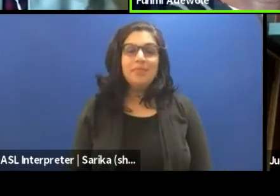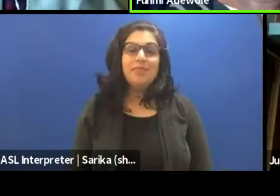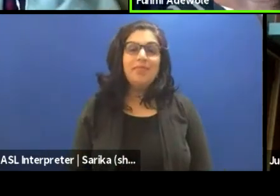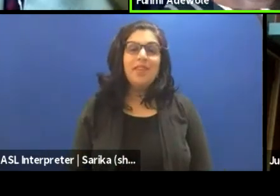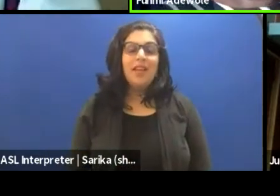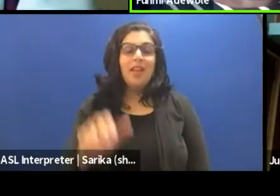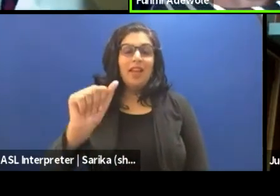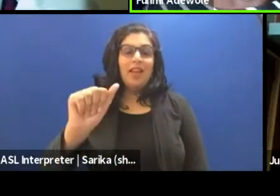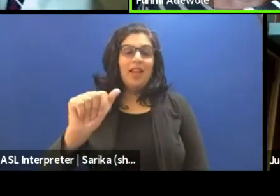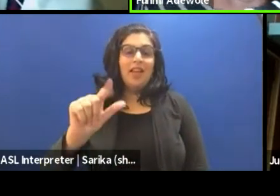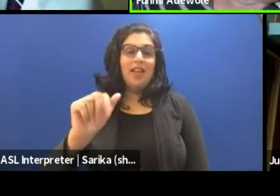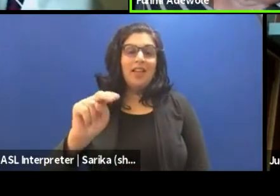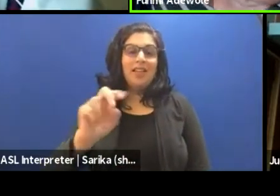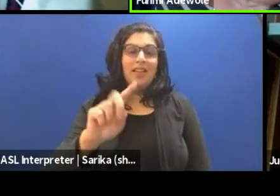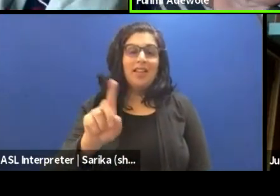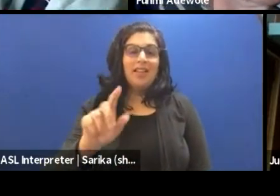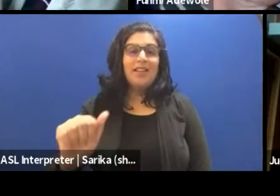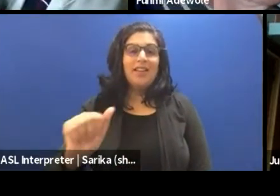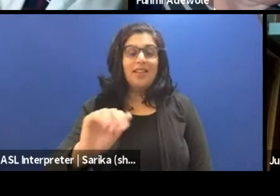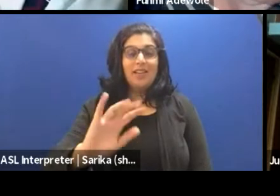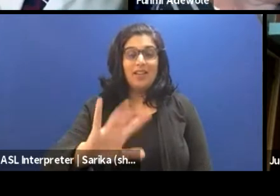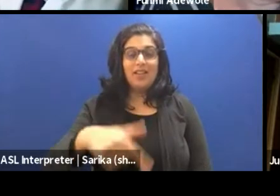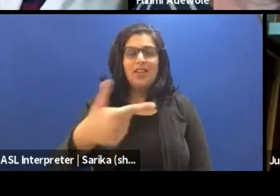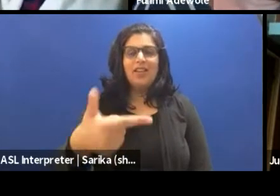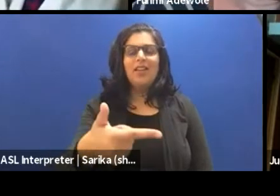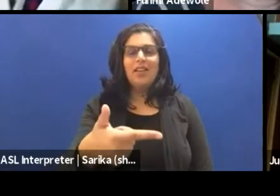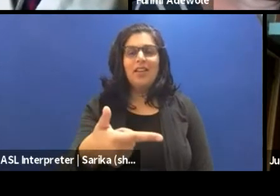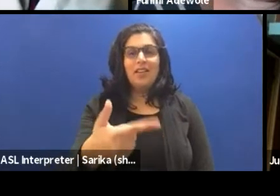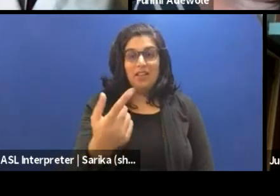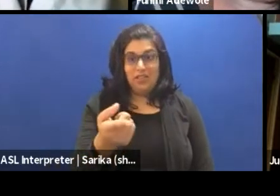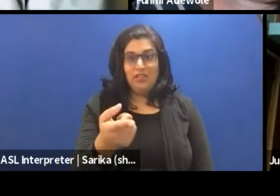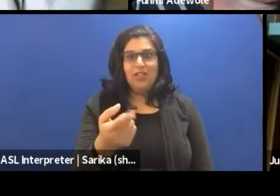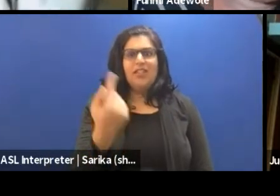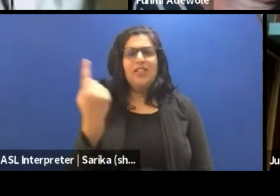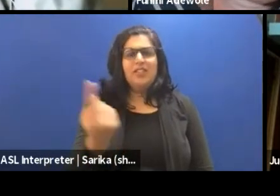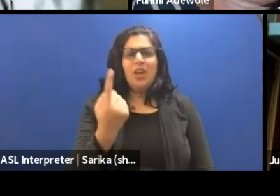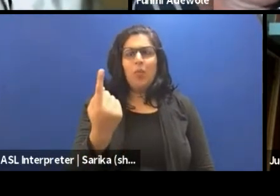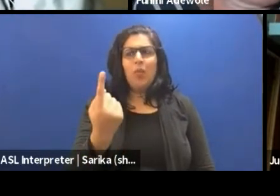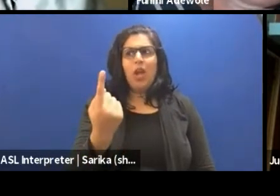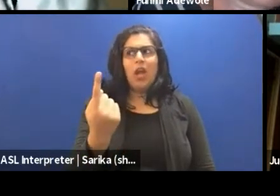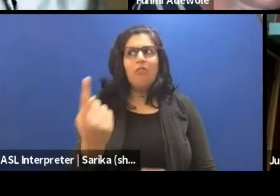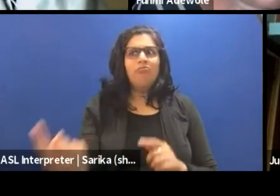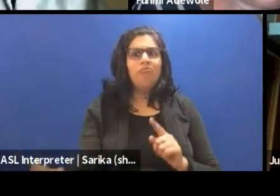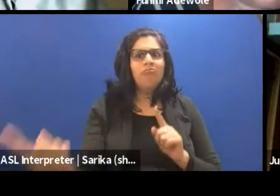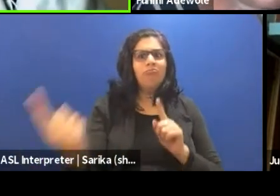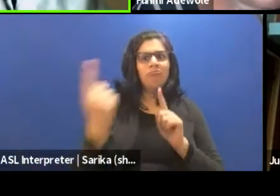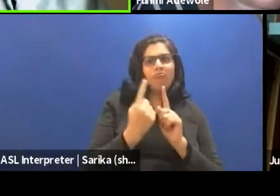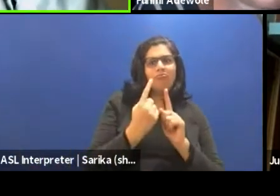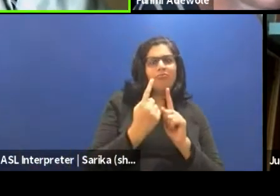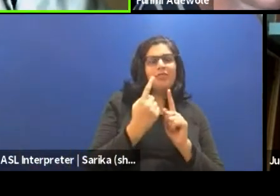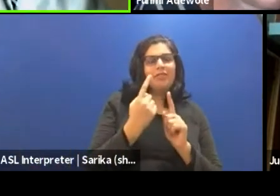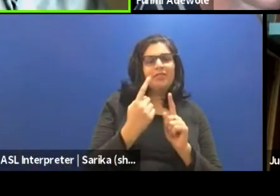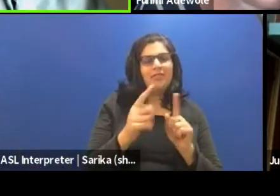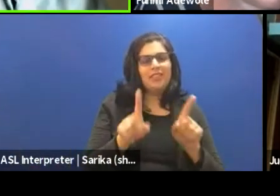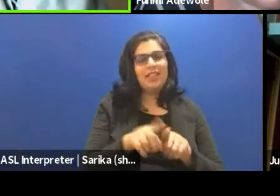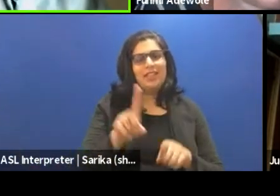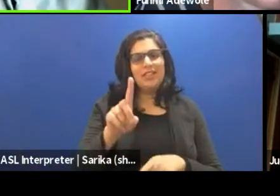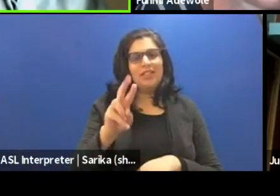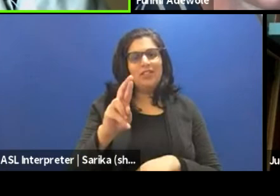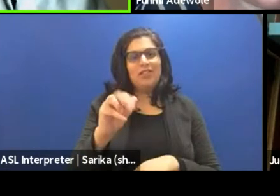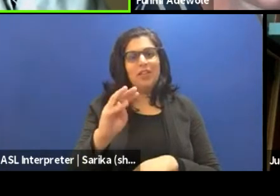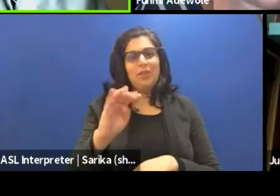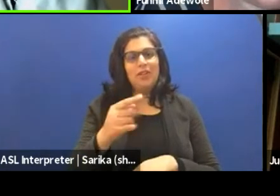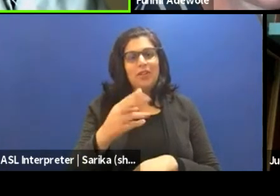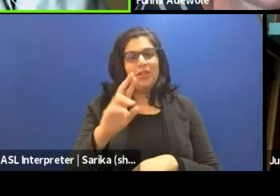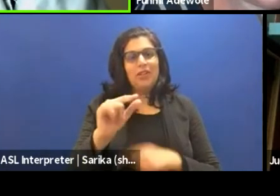Aganza, what about you that someone has done that for you? Oh, yeah. I'm looking forward to hearing Jude as well, because